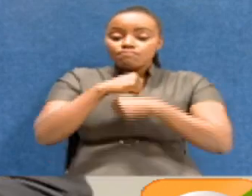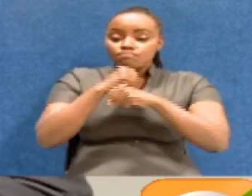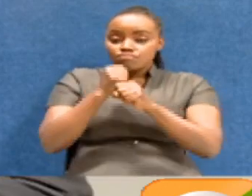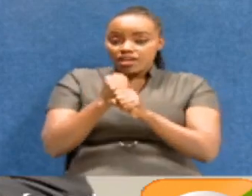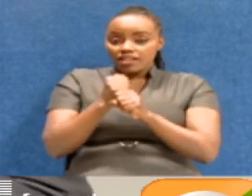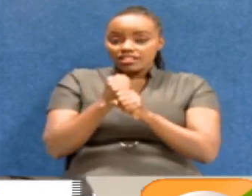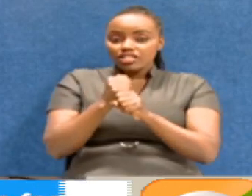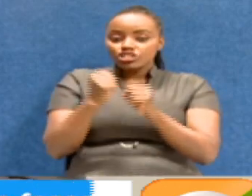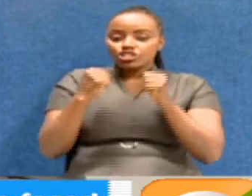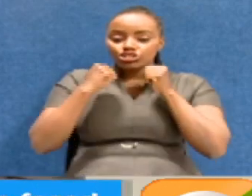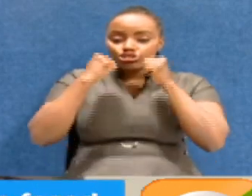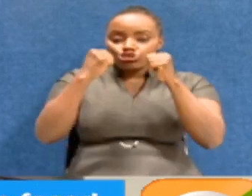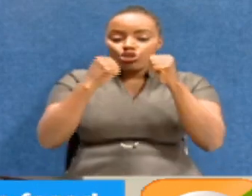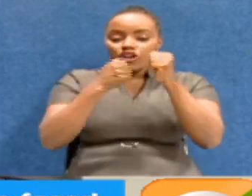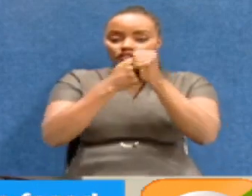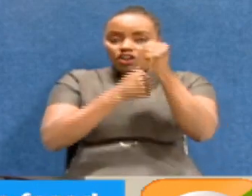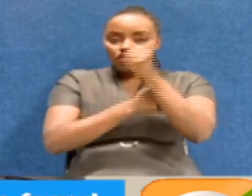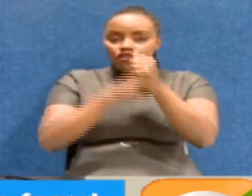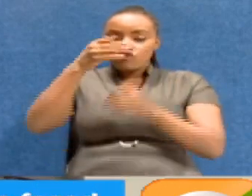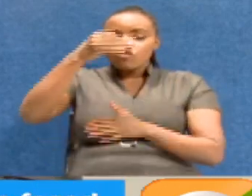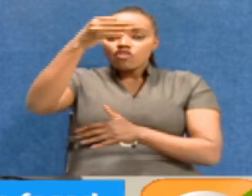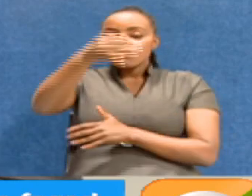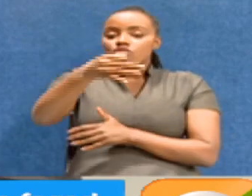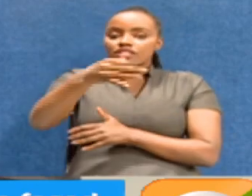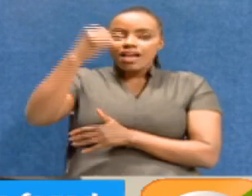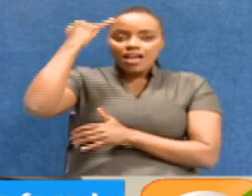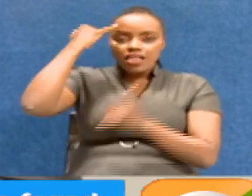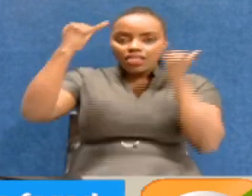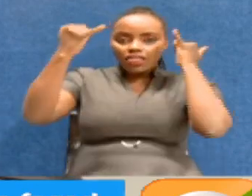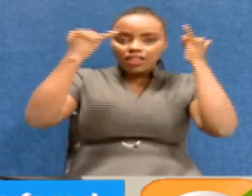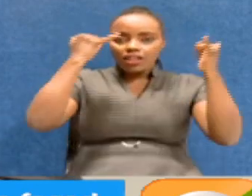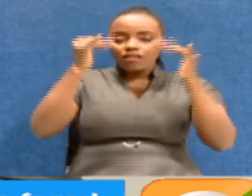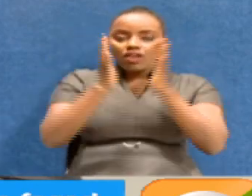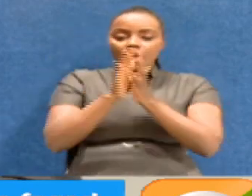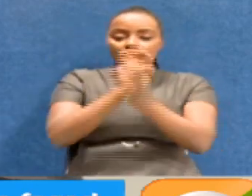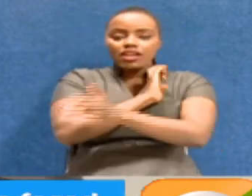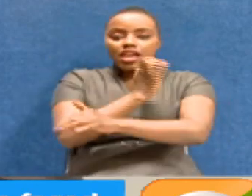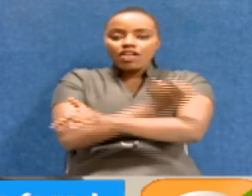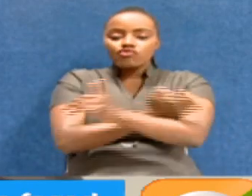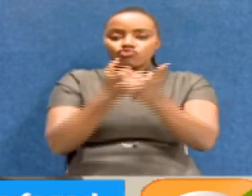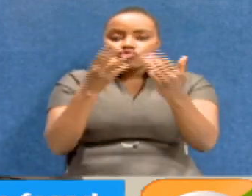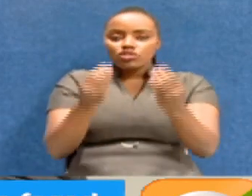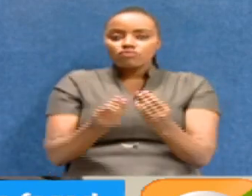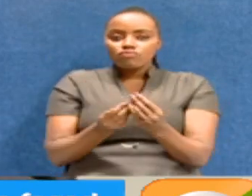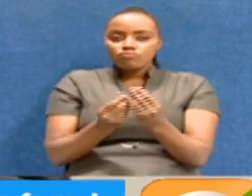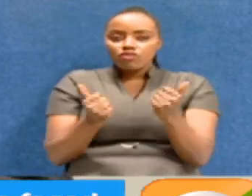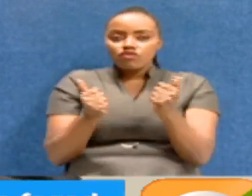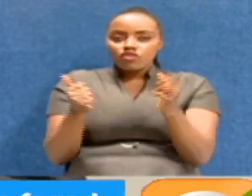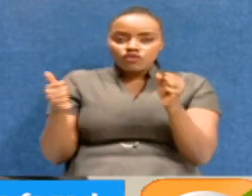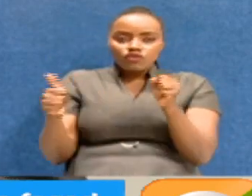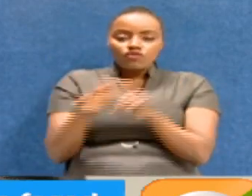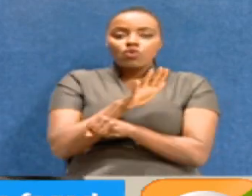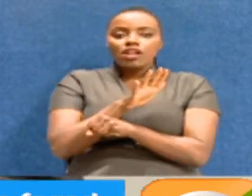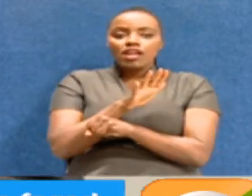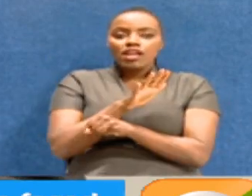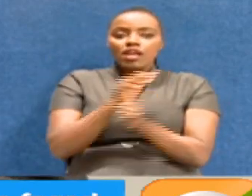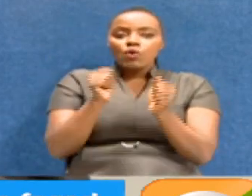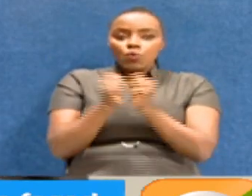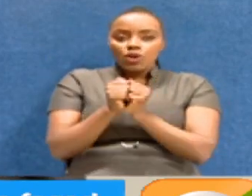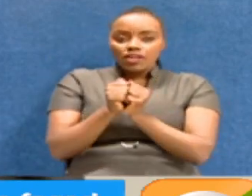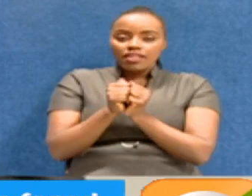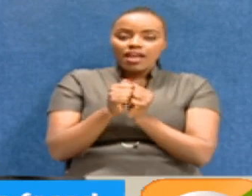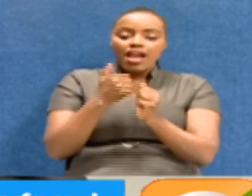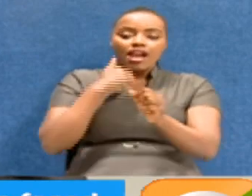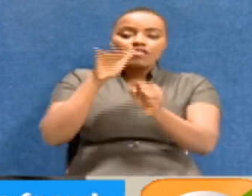future initiatives and efforts to deal comprehensively with the